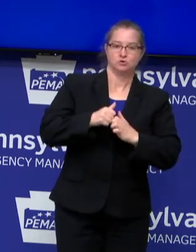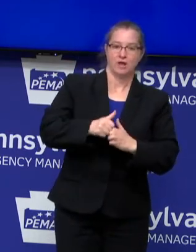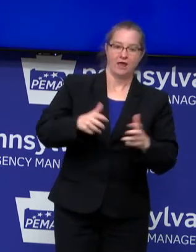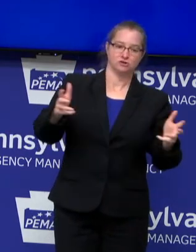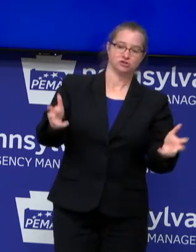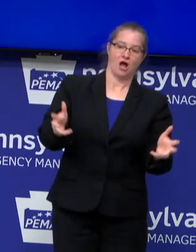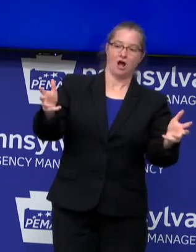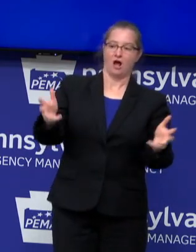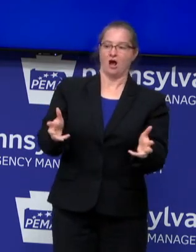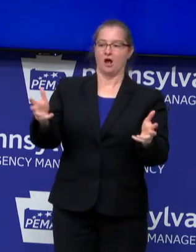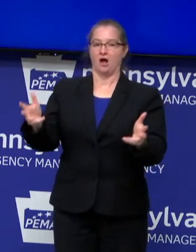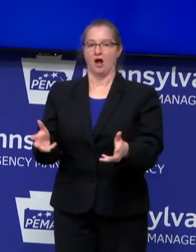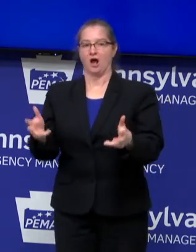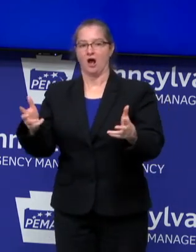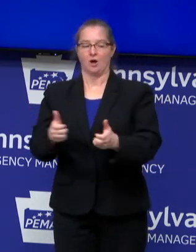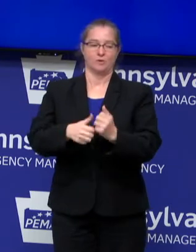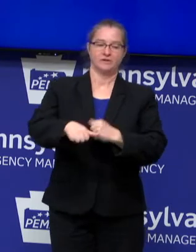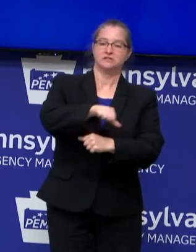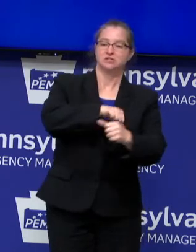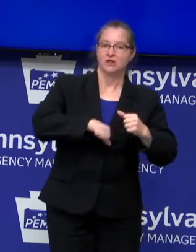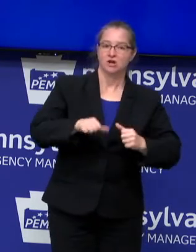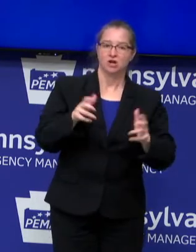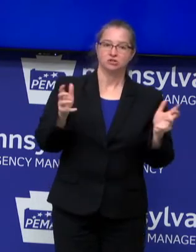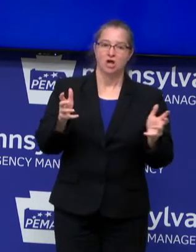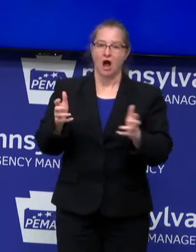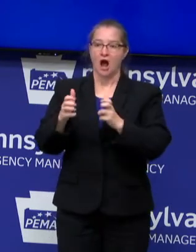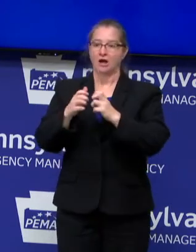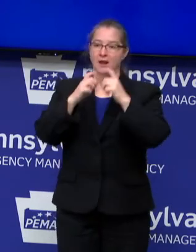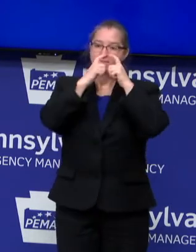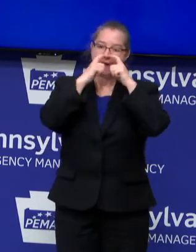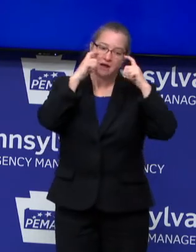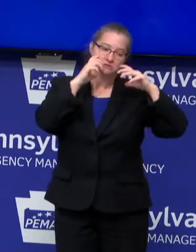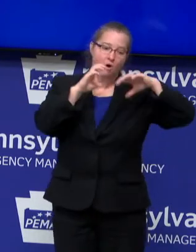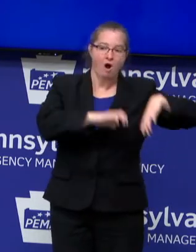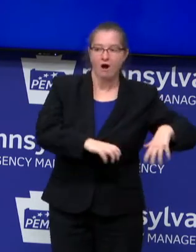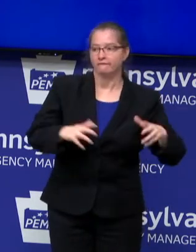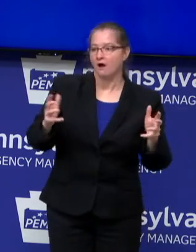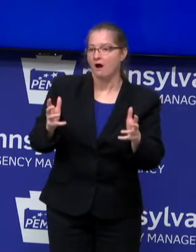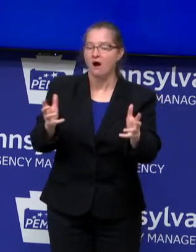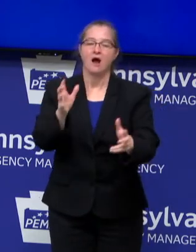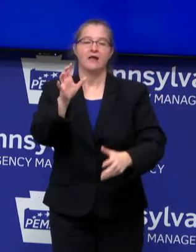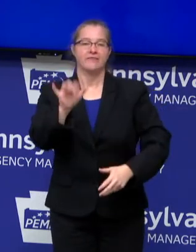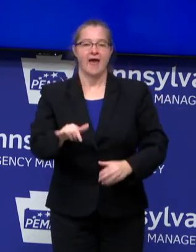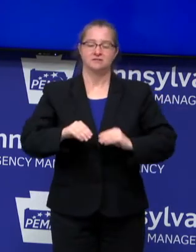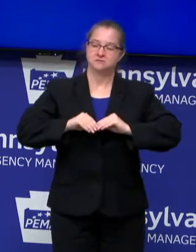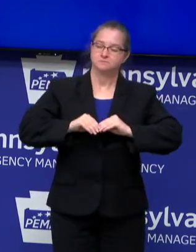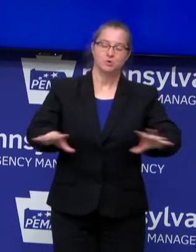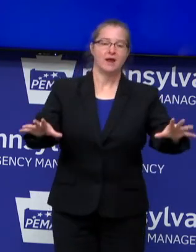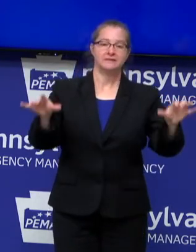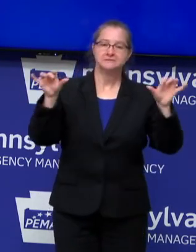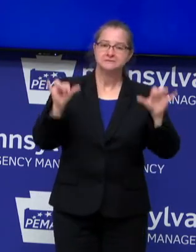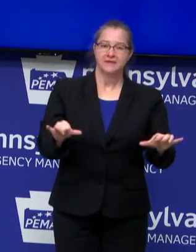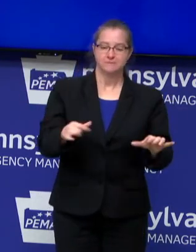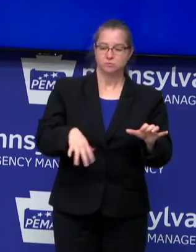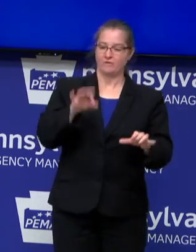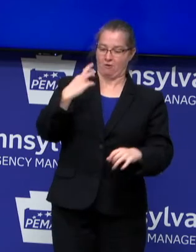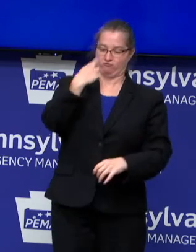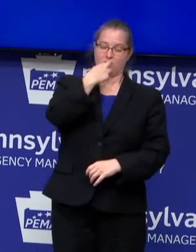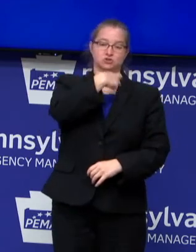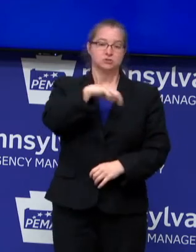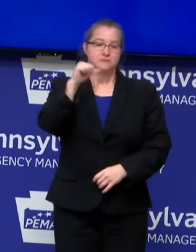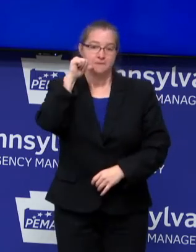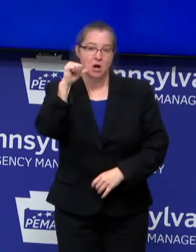talking, talking with each other, talking without masks on. And these are the same conditions that we find in restaurants and bars.